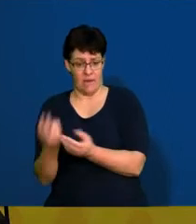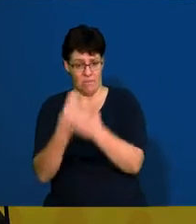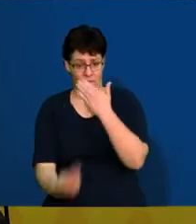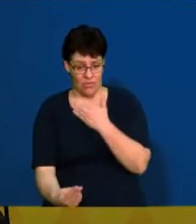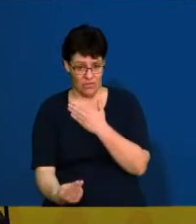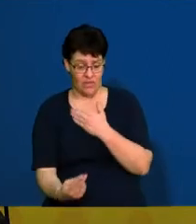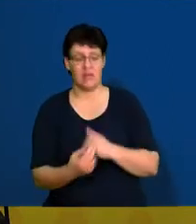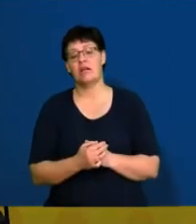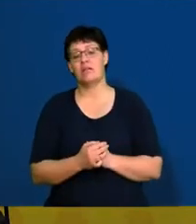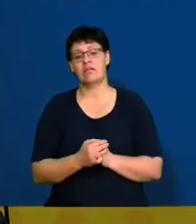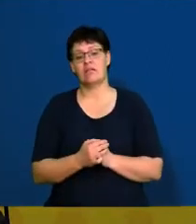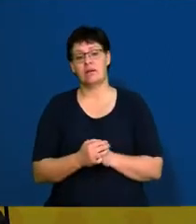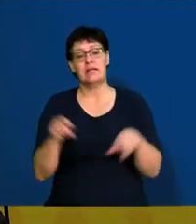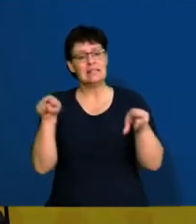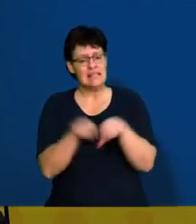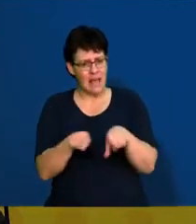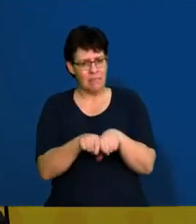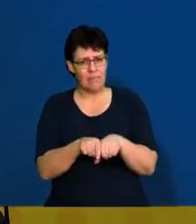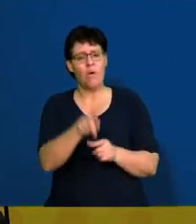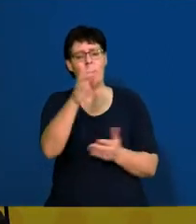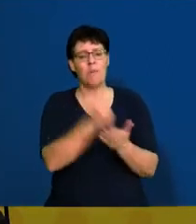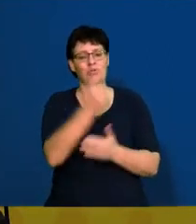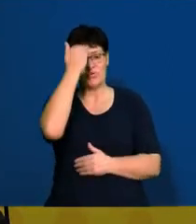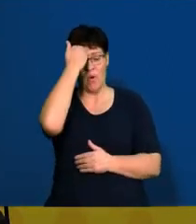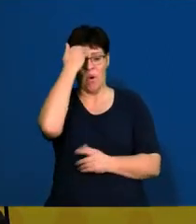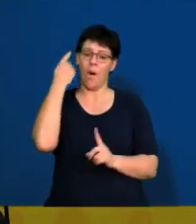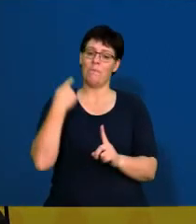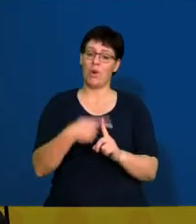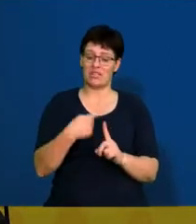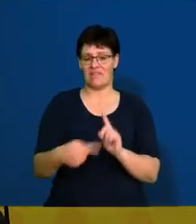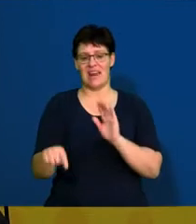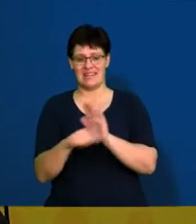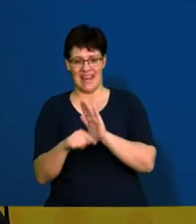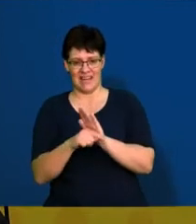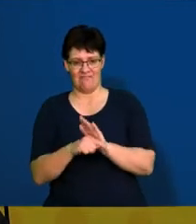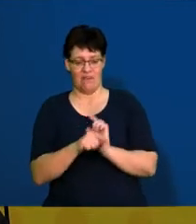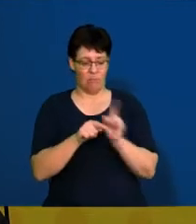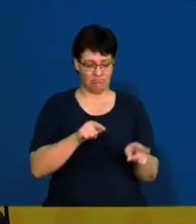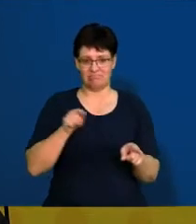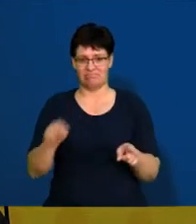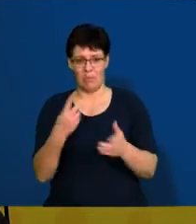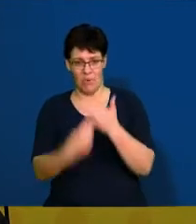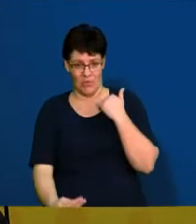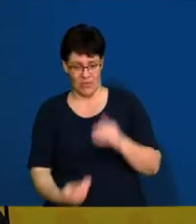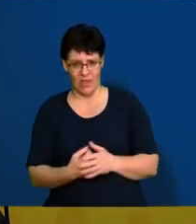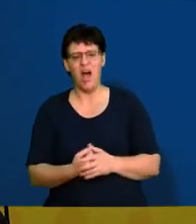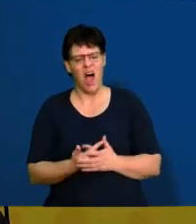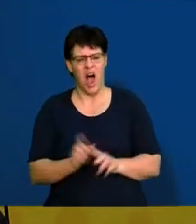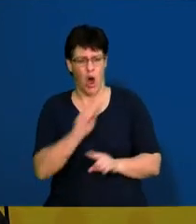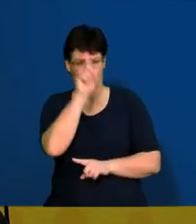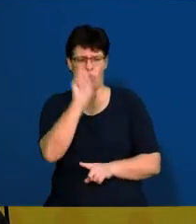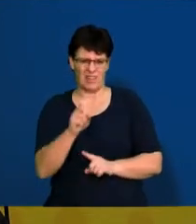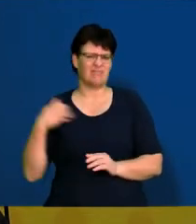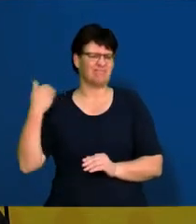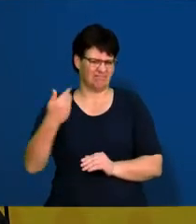both, and you can also that you know the advantages and disadvantages for both. It's quite a common